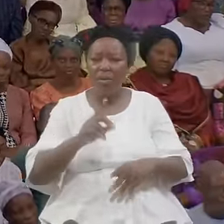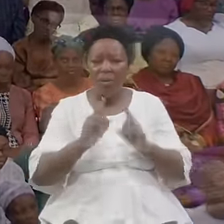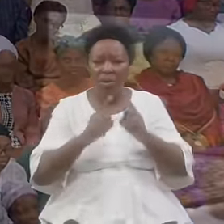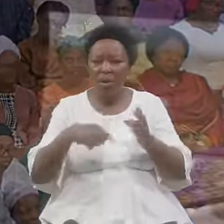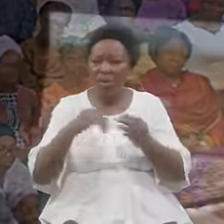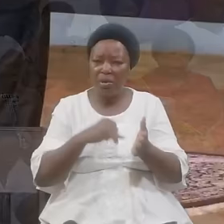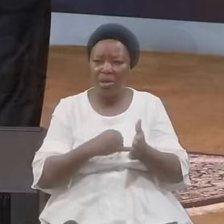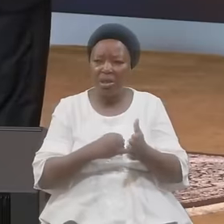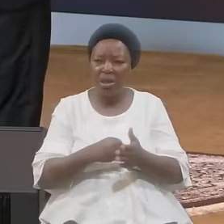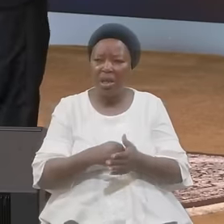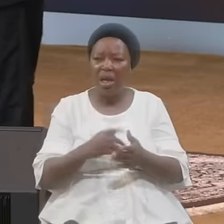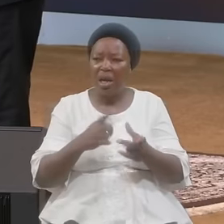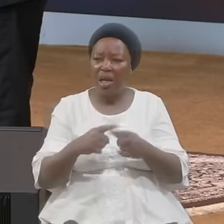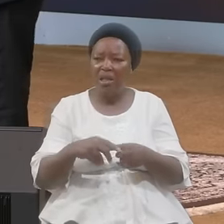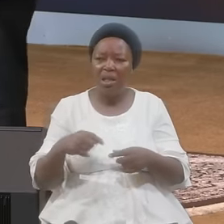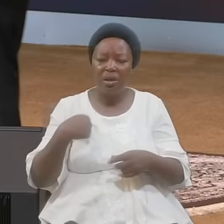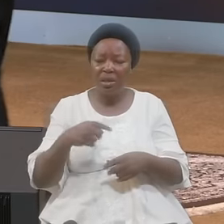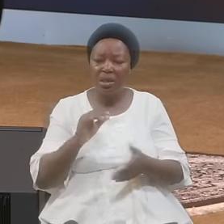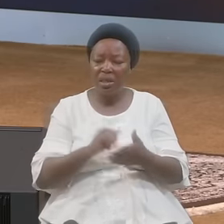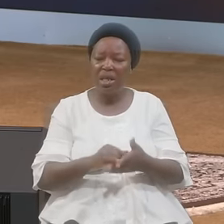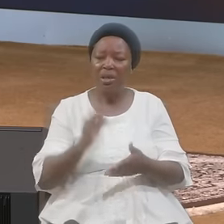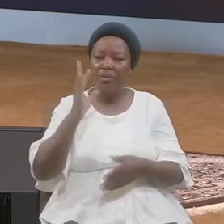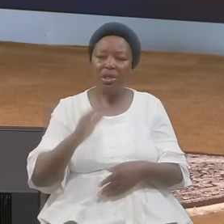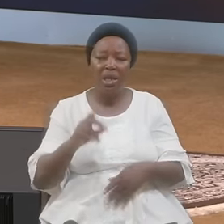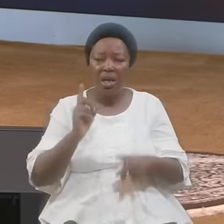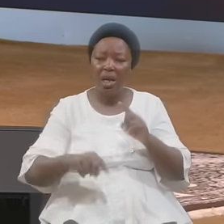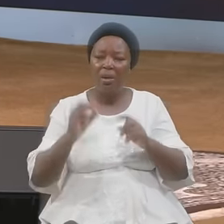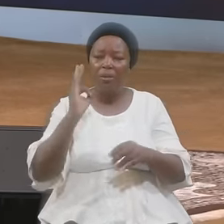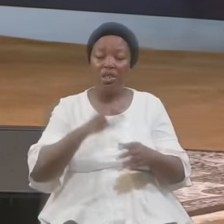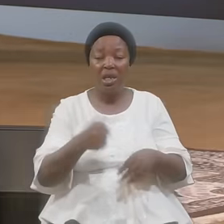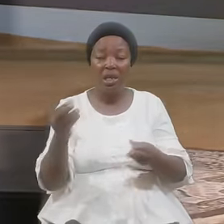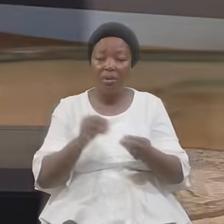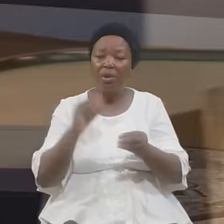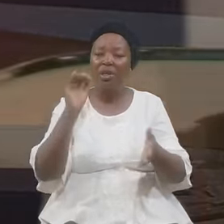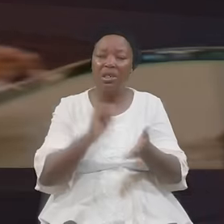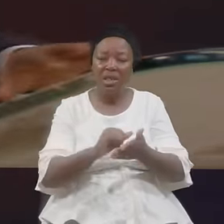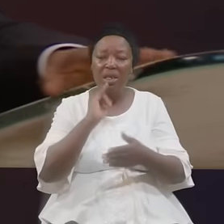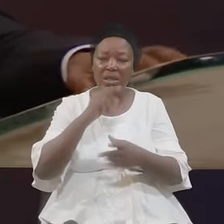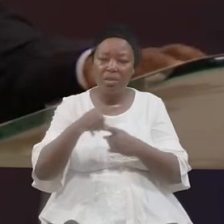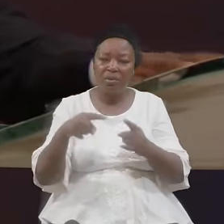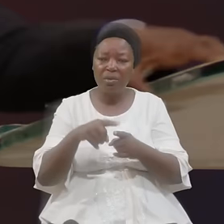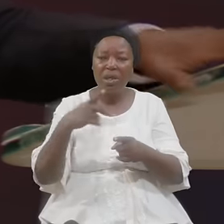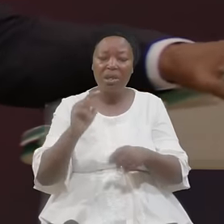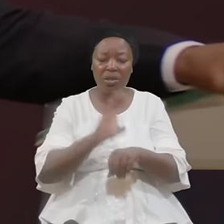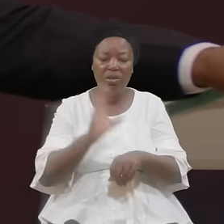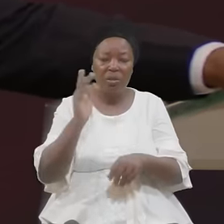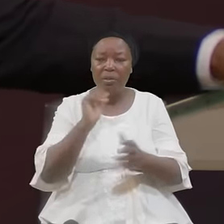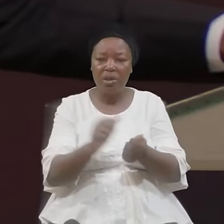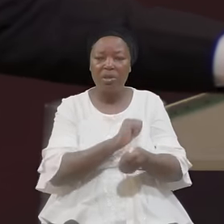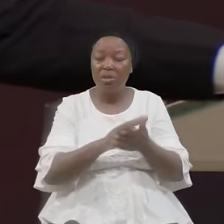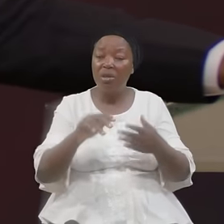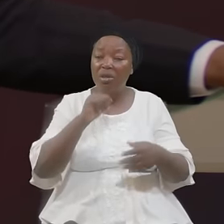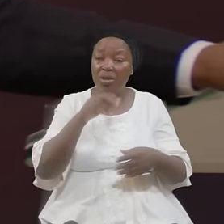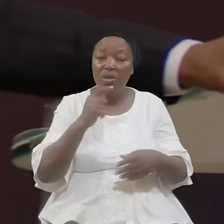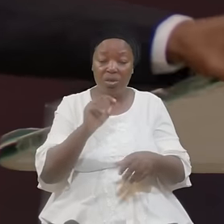And The Preacher Cannot Preach Anymore That's When The Church Will Be Destroyed Not The Church